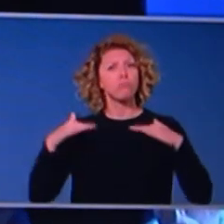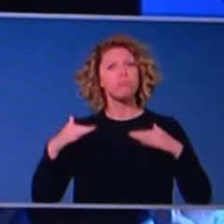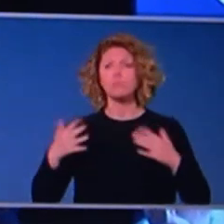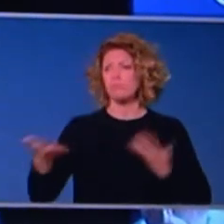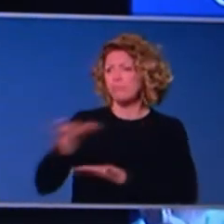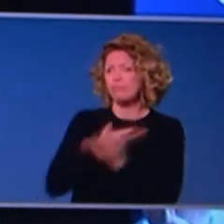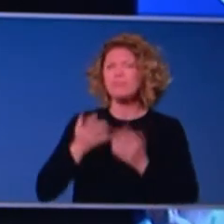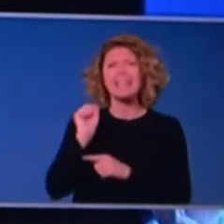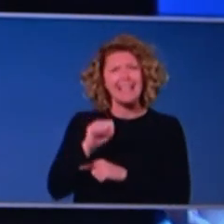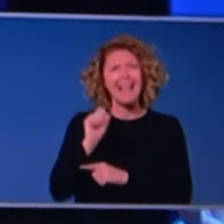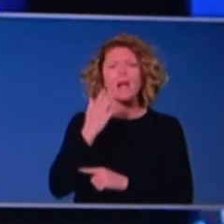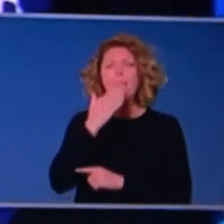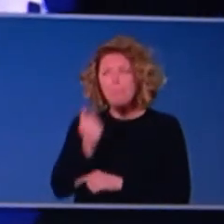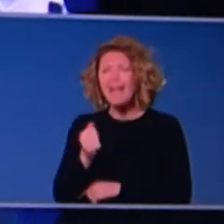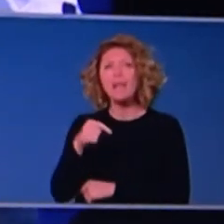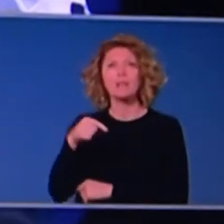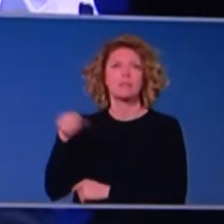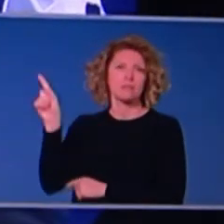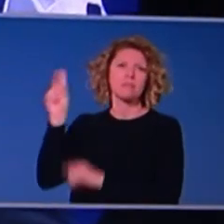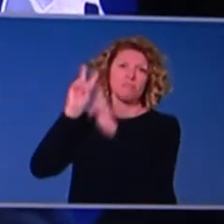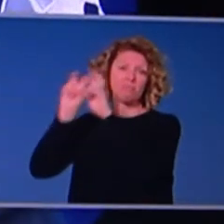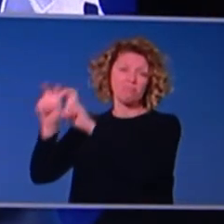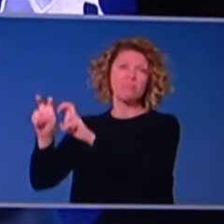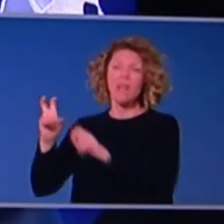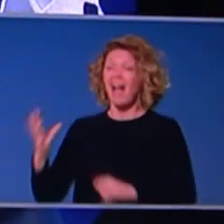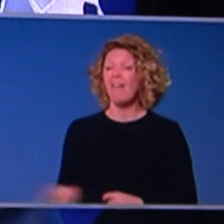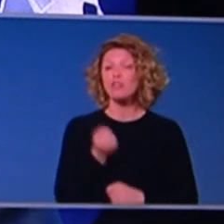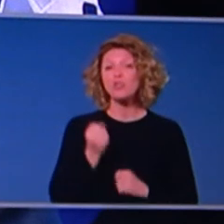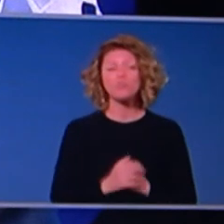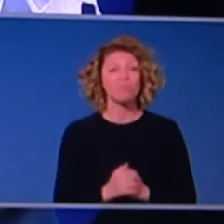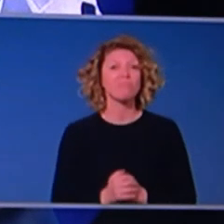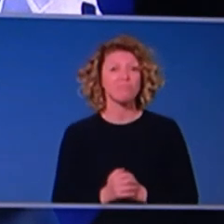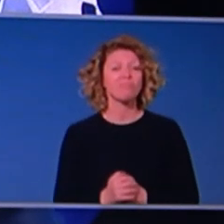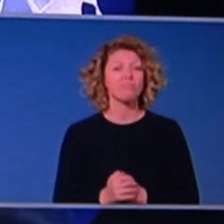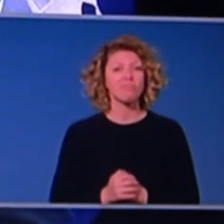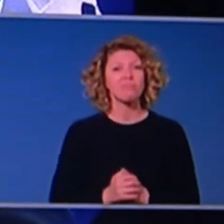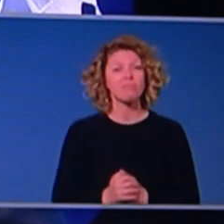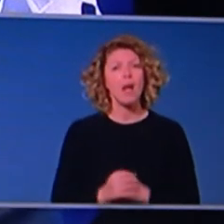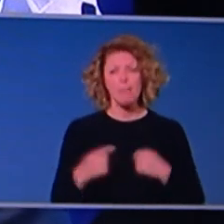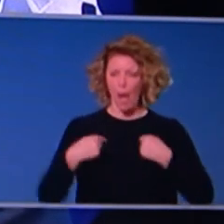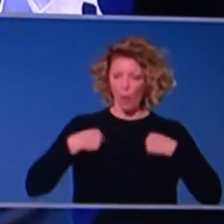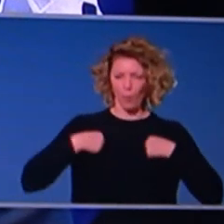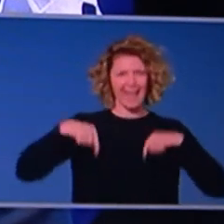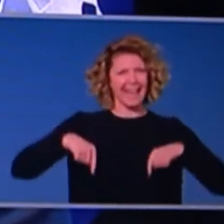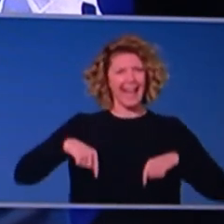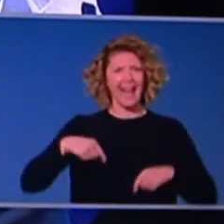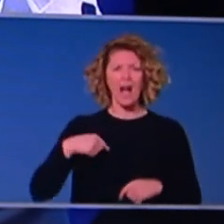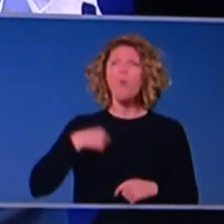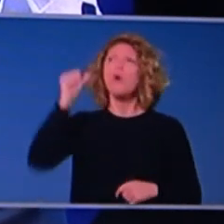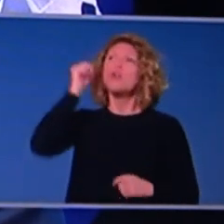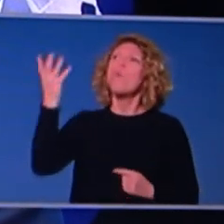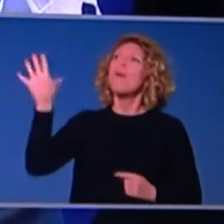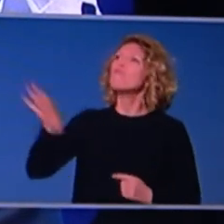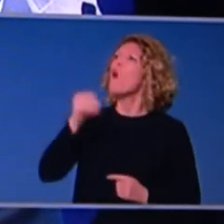be supporting and speaking to, and we think that's really necessary. Um, but, uh, in terms of what we understand in terms of the origin